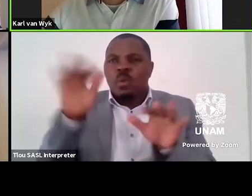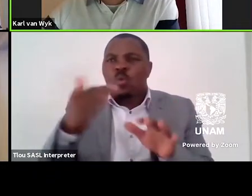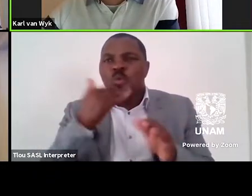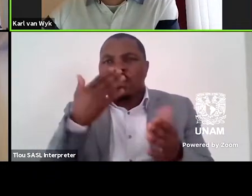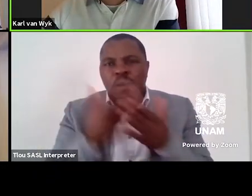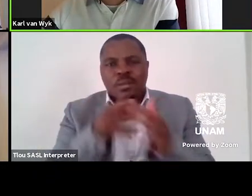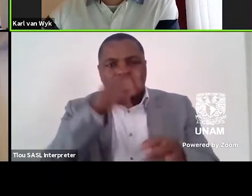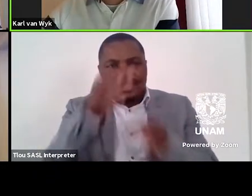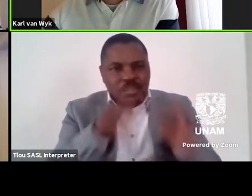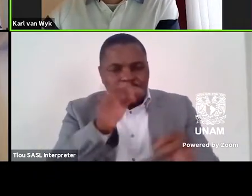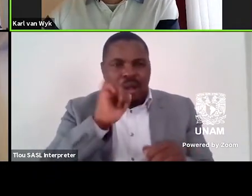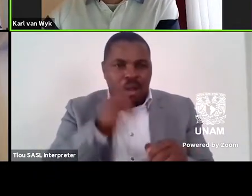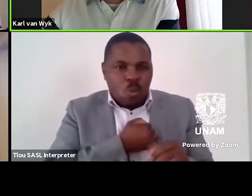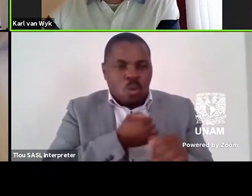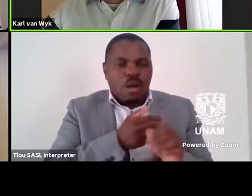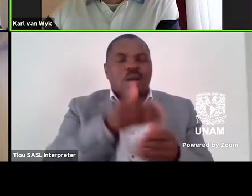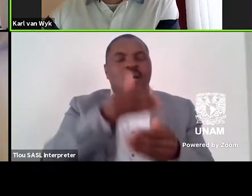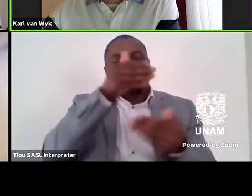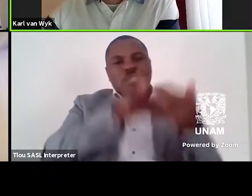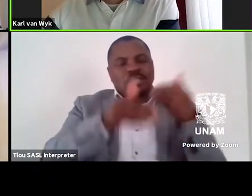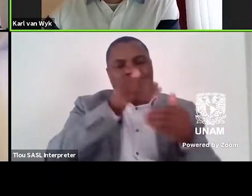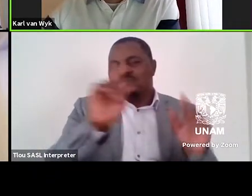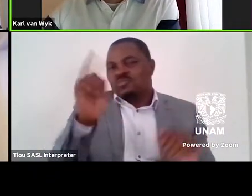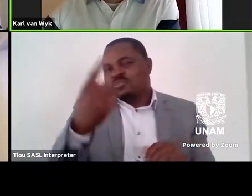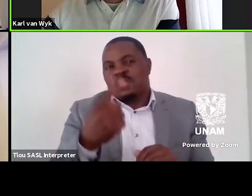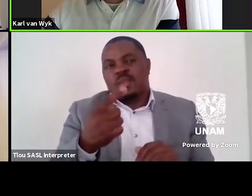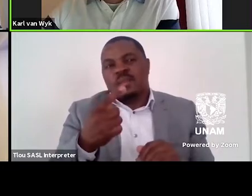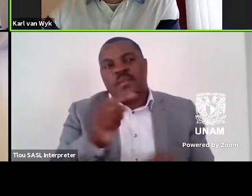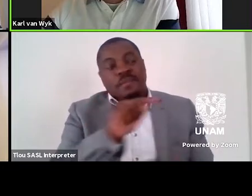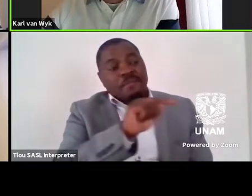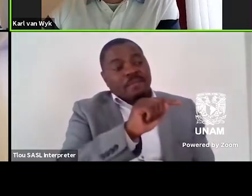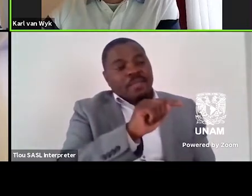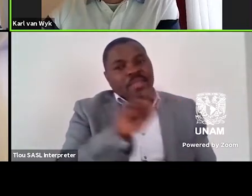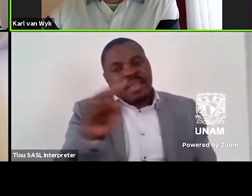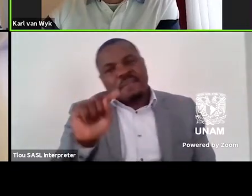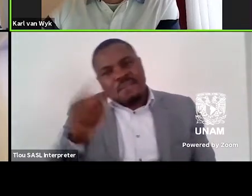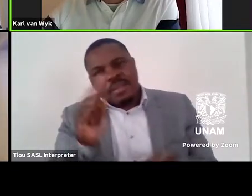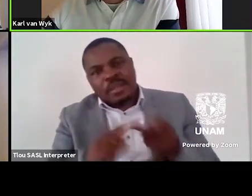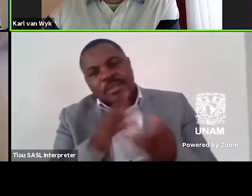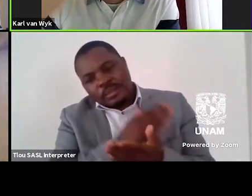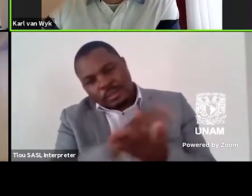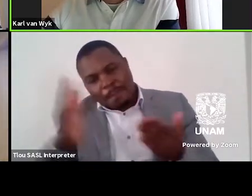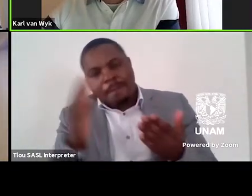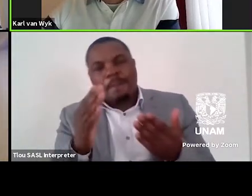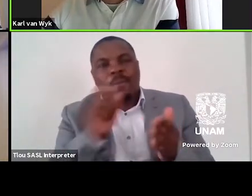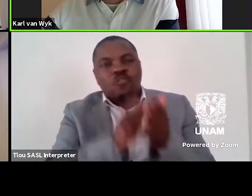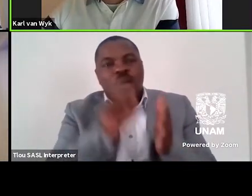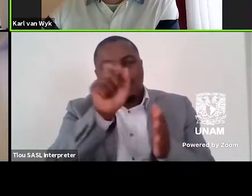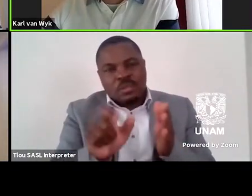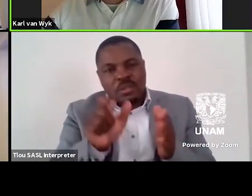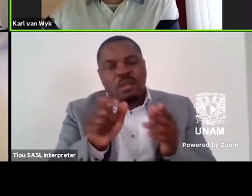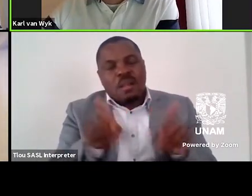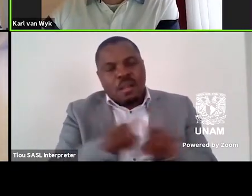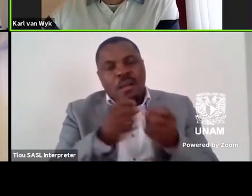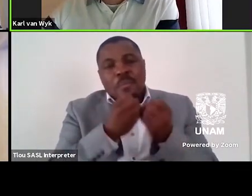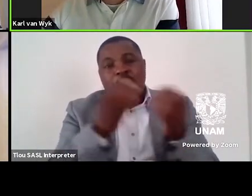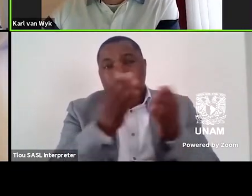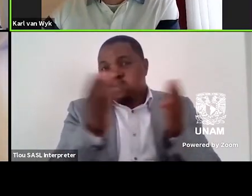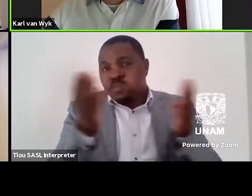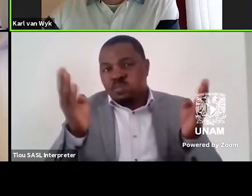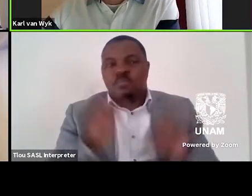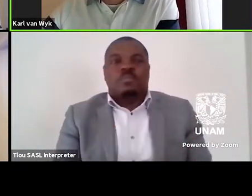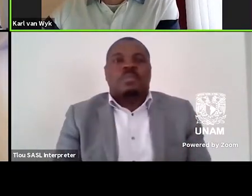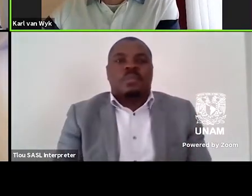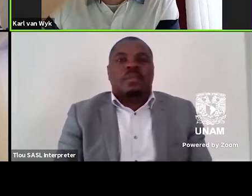of storytelling. They are, first, only some writers among many, and second, instantiations of a very specific